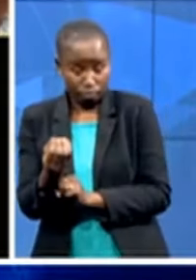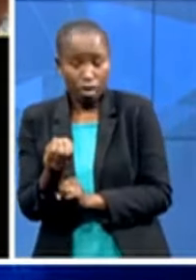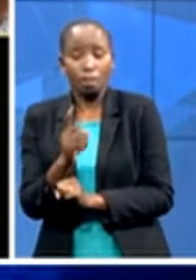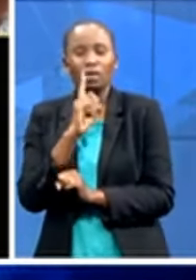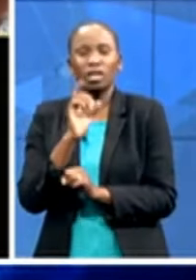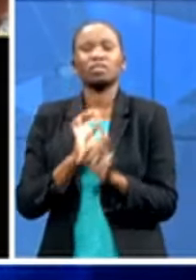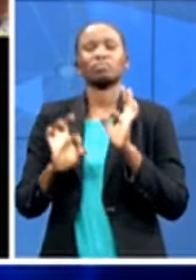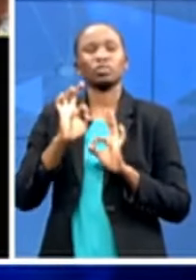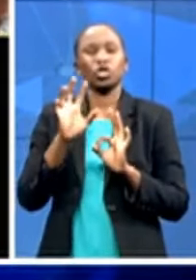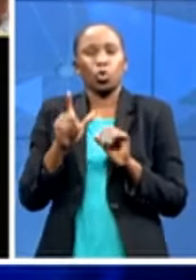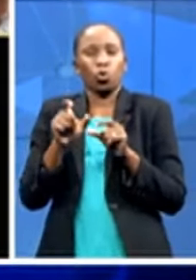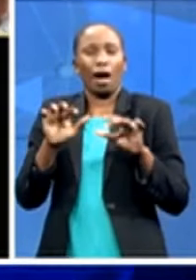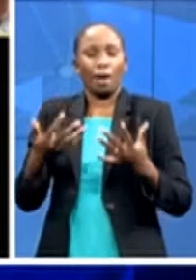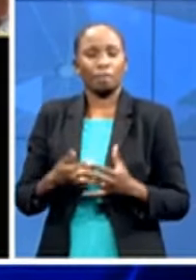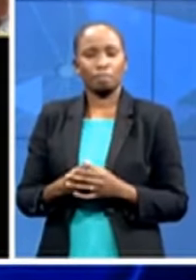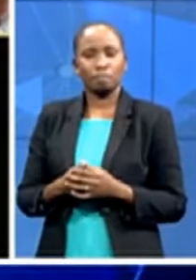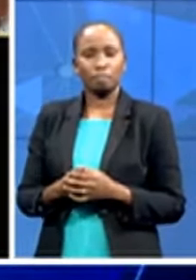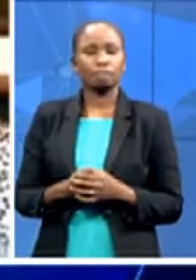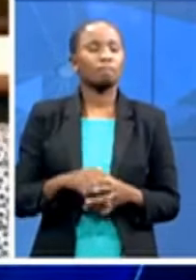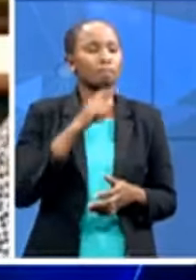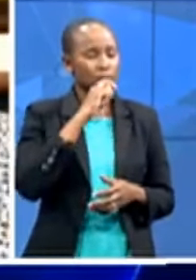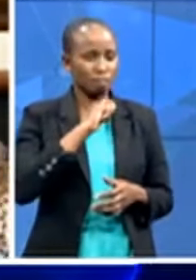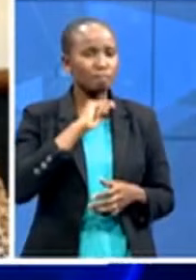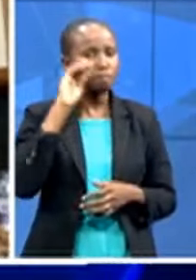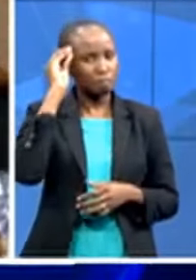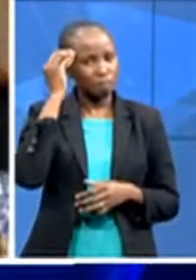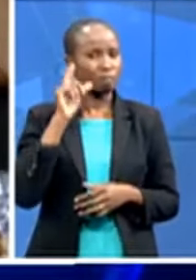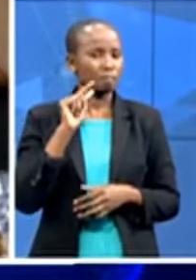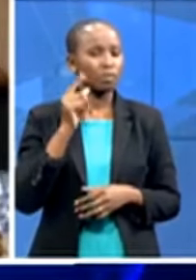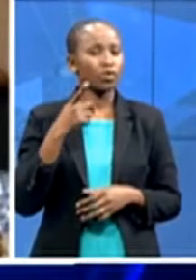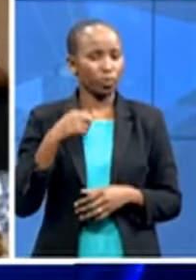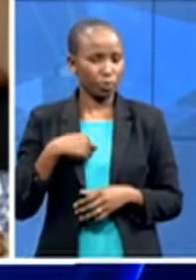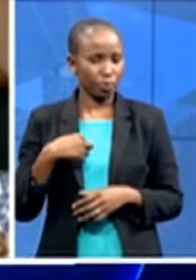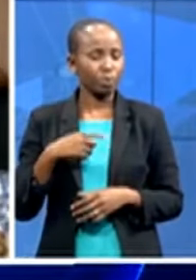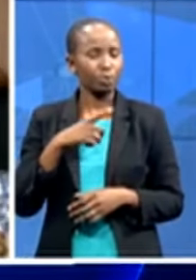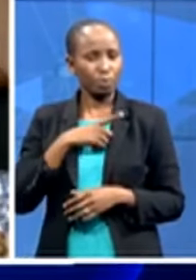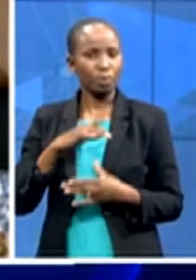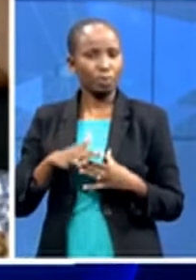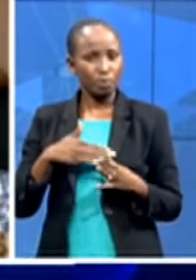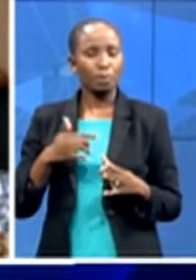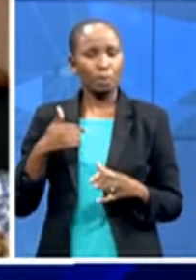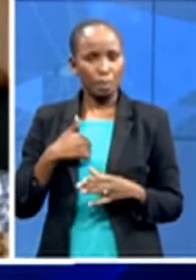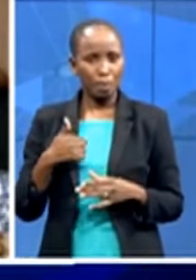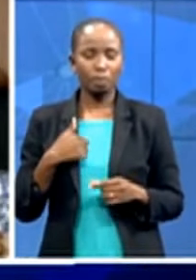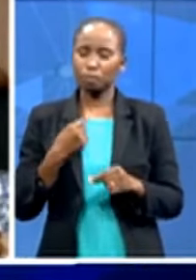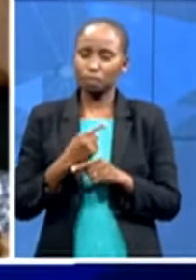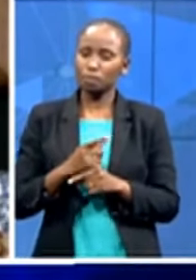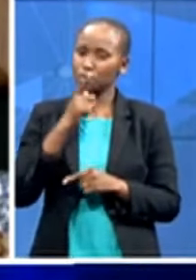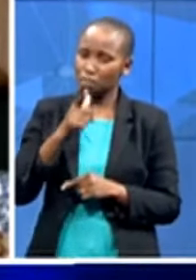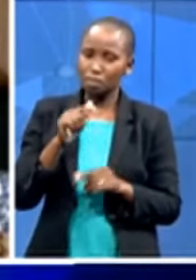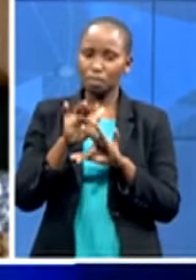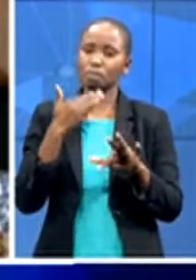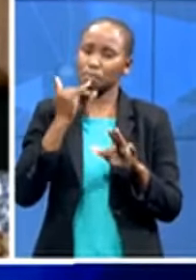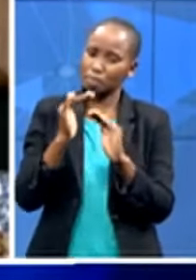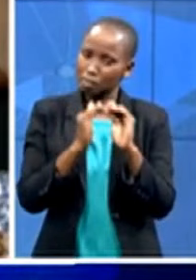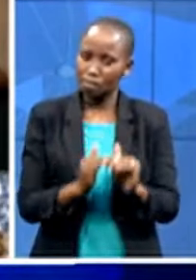for me because i've been you know sort of preaching to everyone rest look after yourself um and then i got some symptoms i